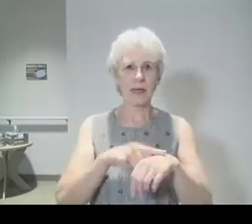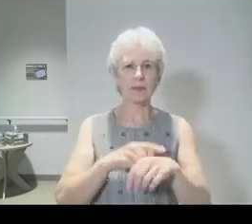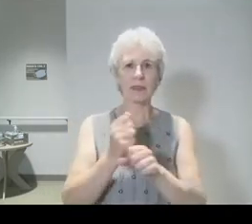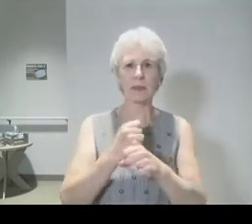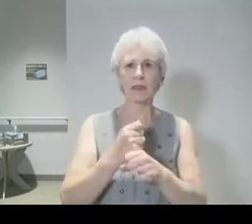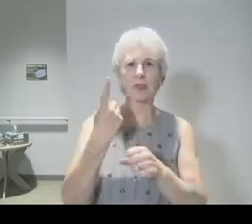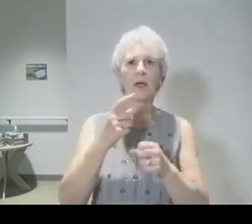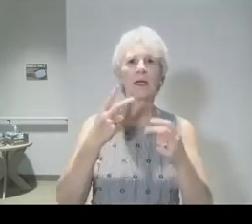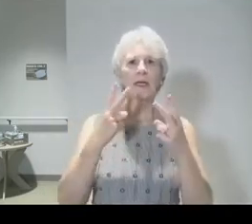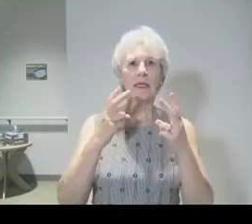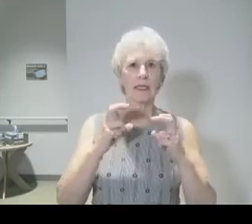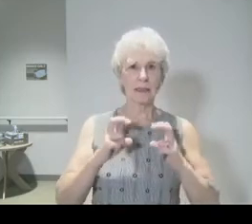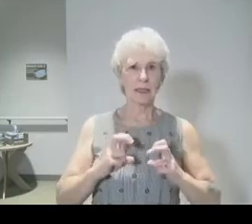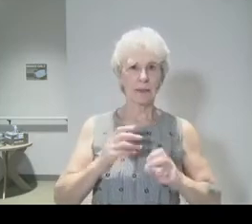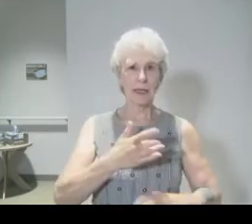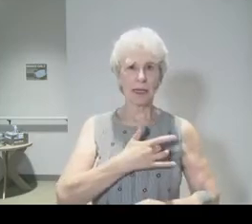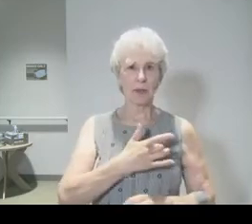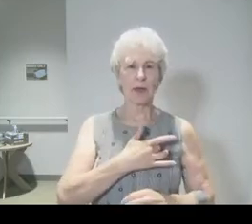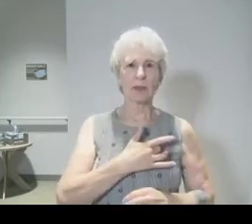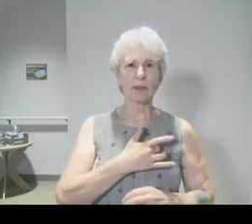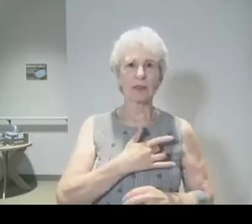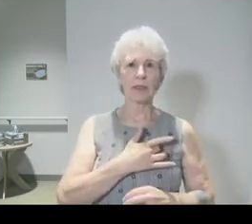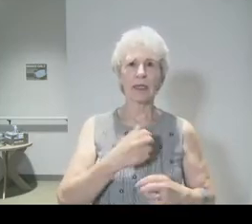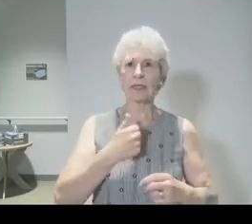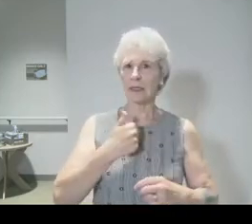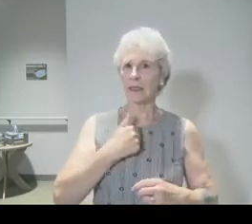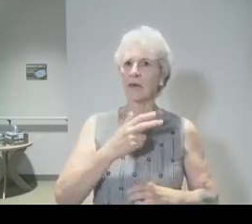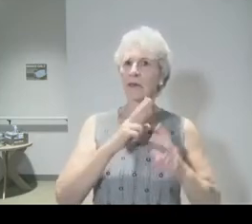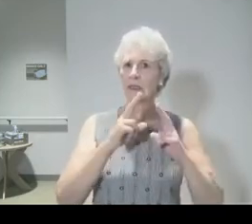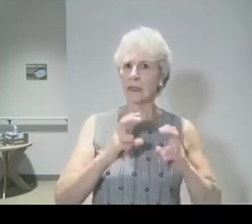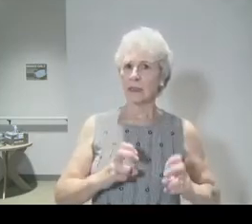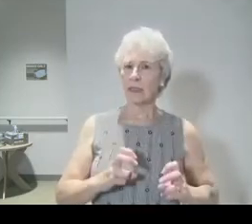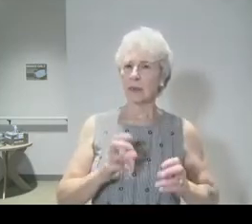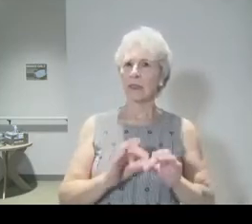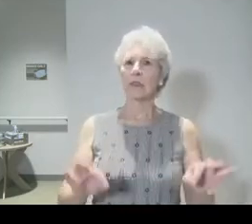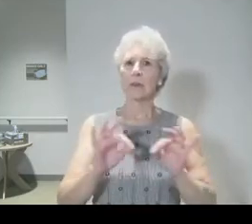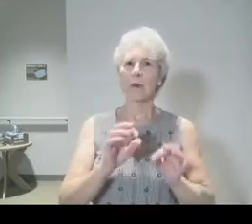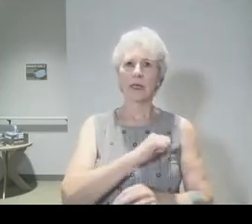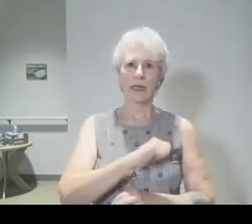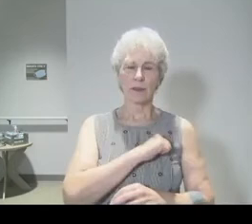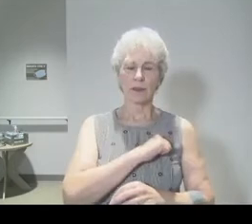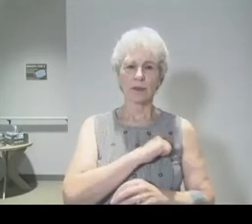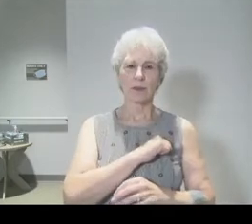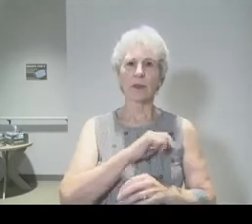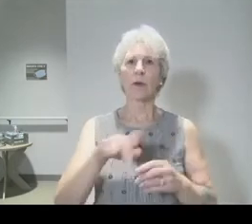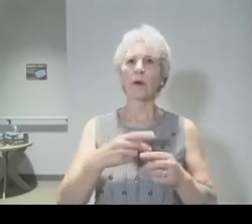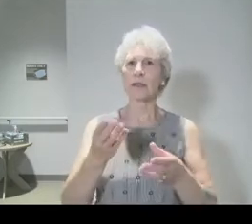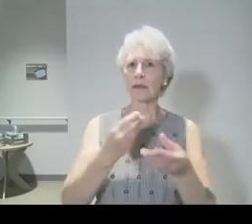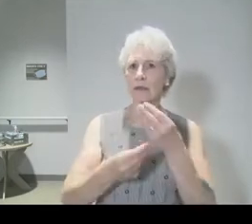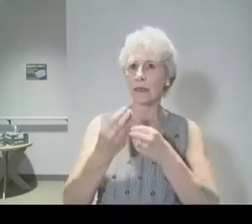examine our own hearts. I say again self-examination is a key attitude when participating in the Lord's table.